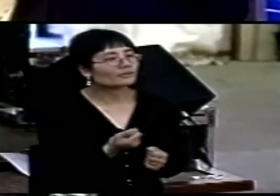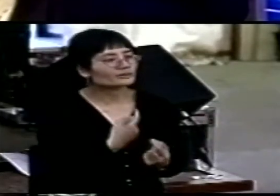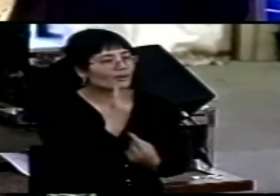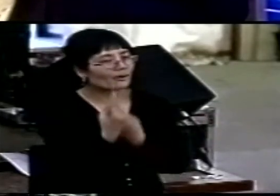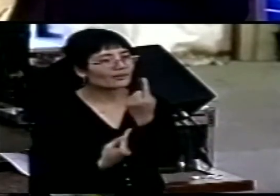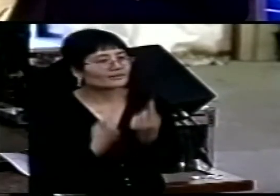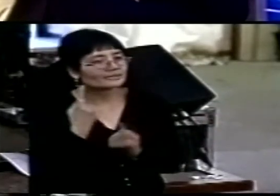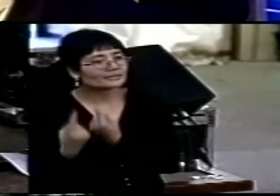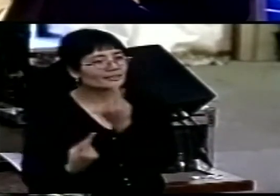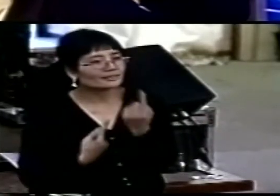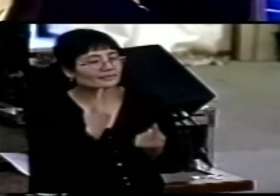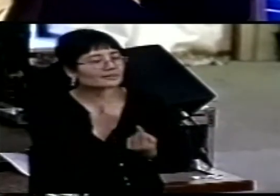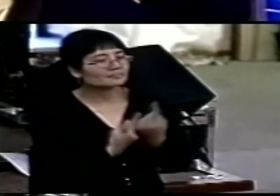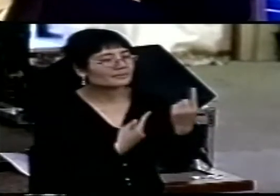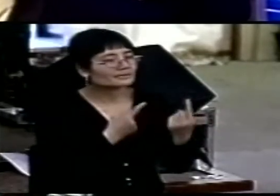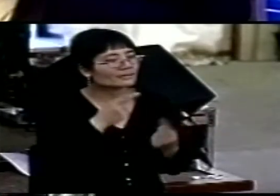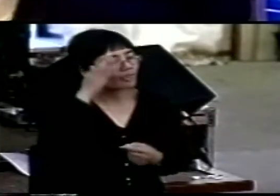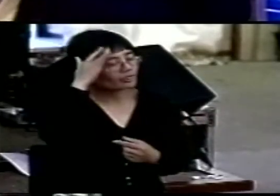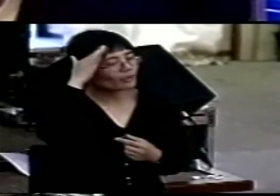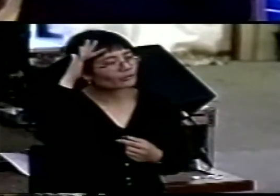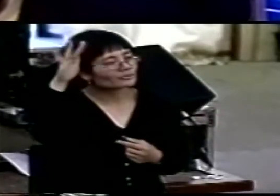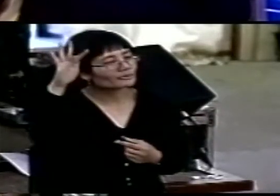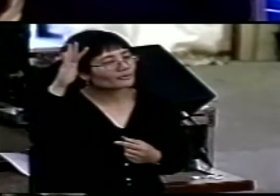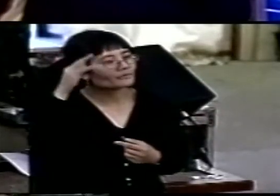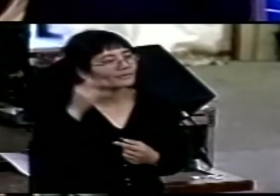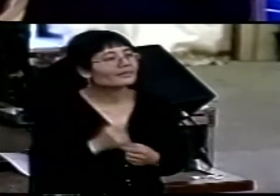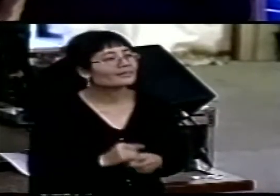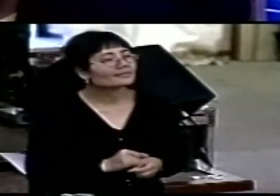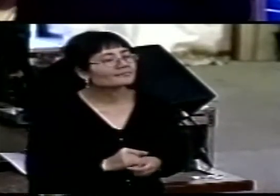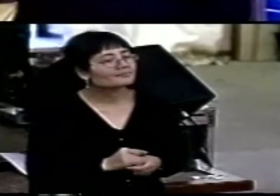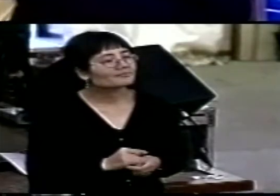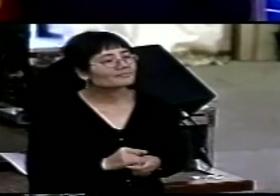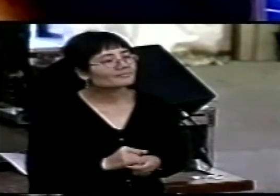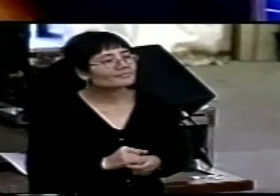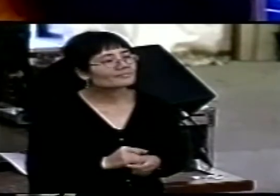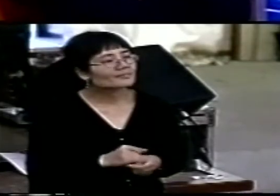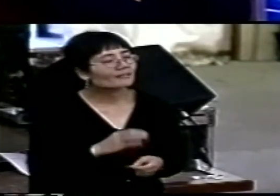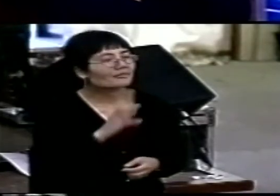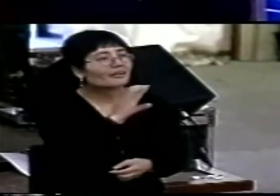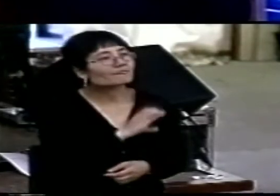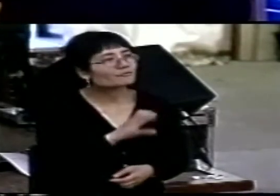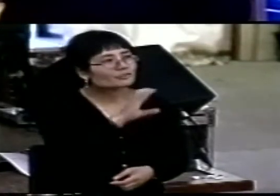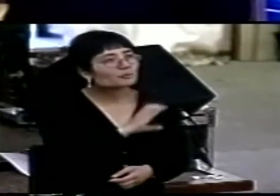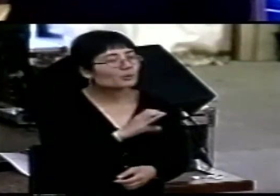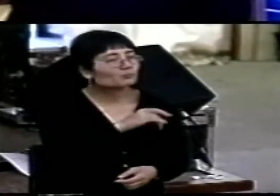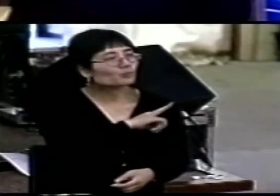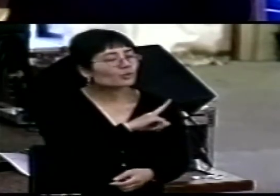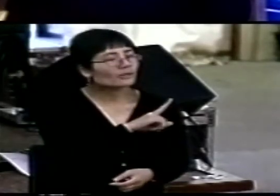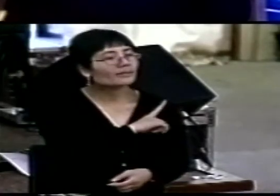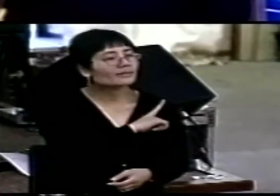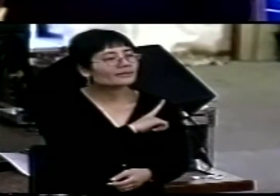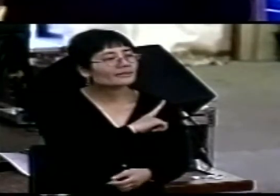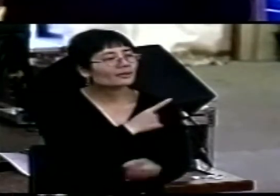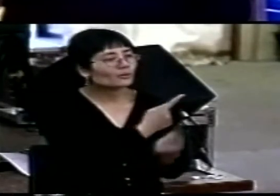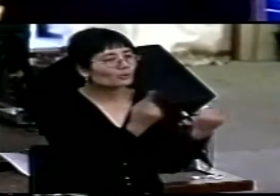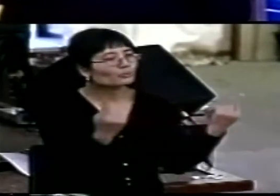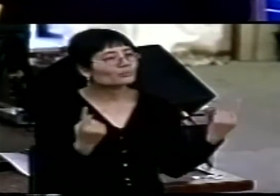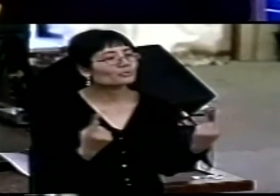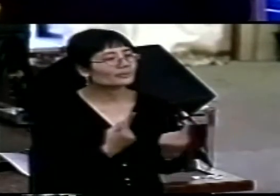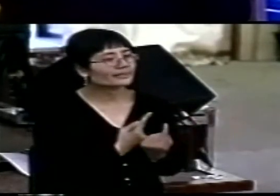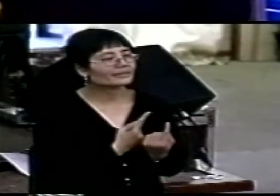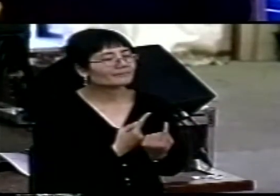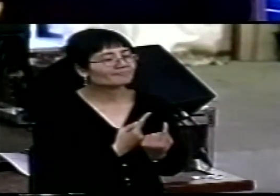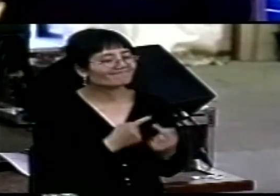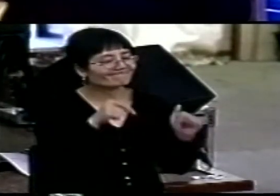doctrine of precedence. We are comfortable because we have been here